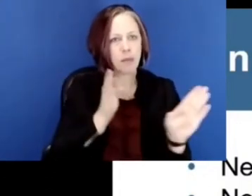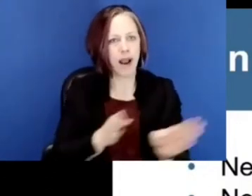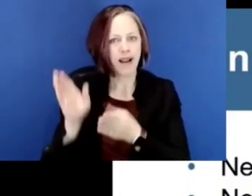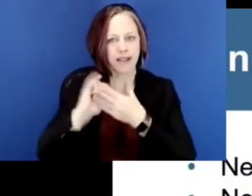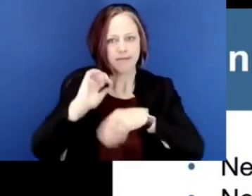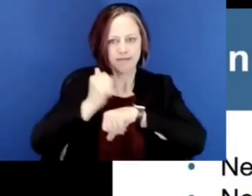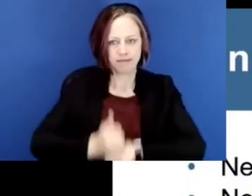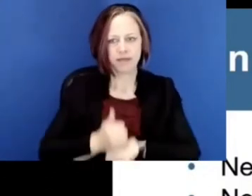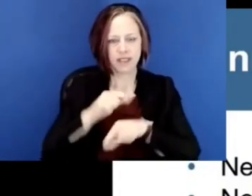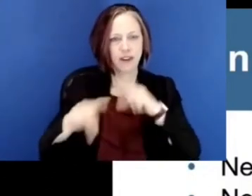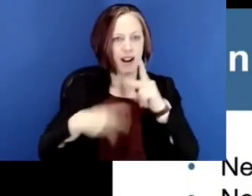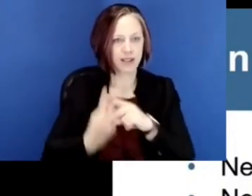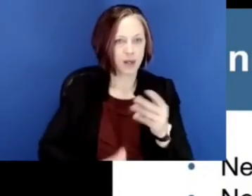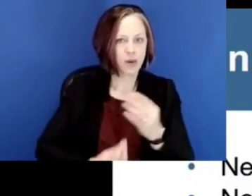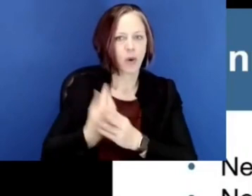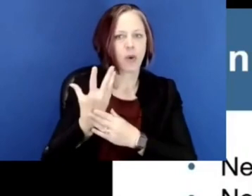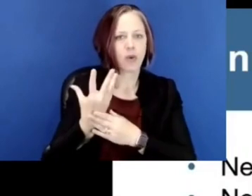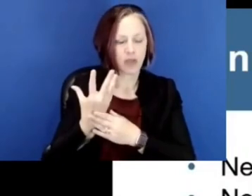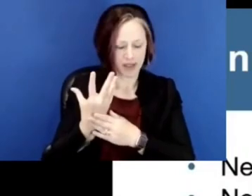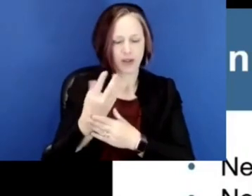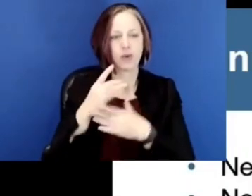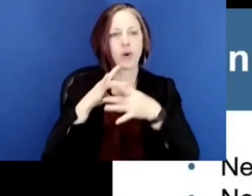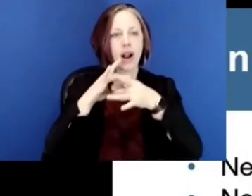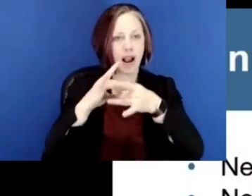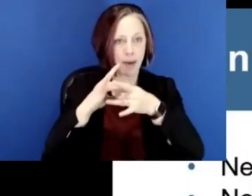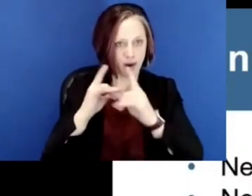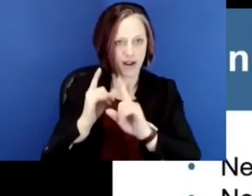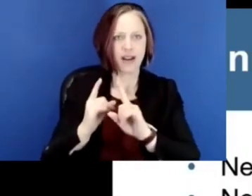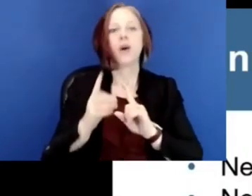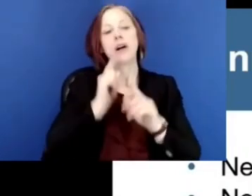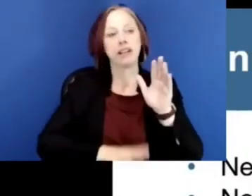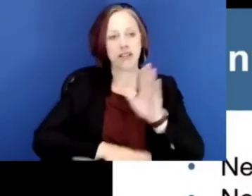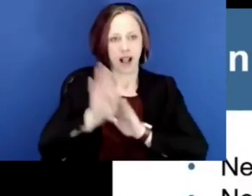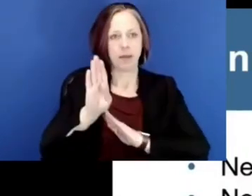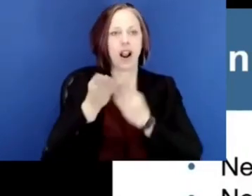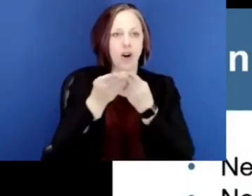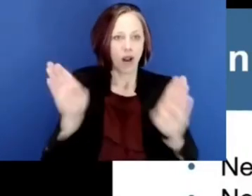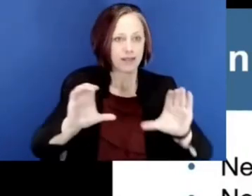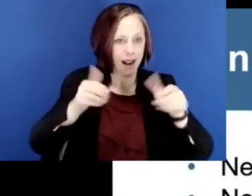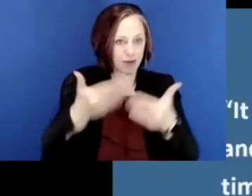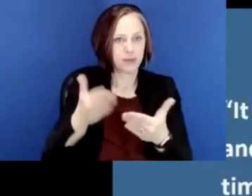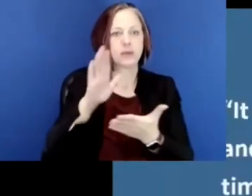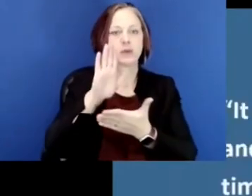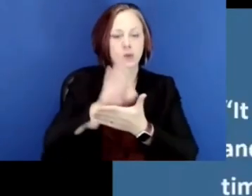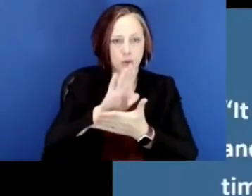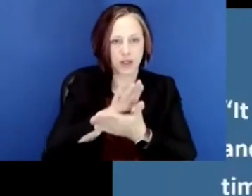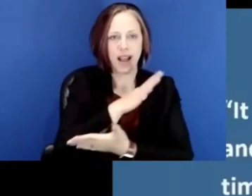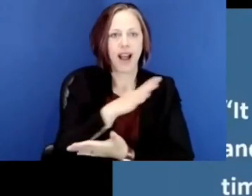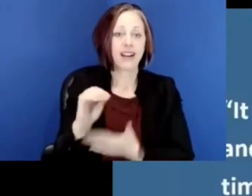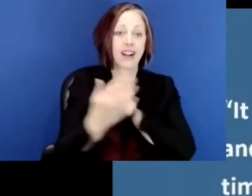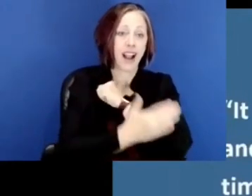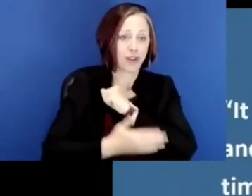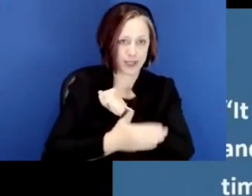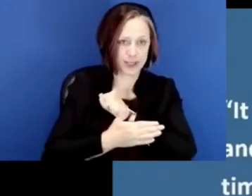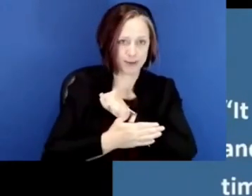pedagogies that are enabling this kind of growth and the new ways of collaborating that we are developing across classrooms and schools